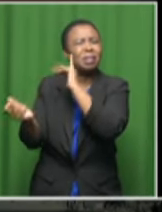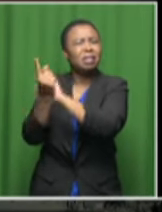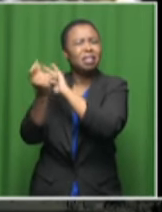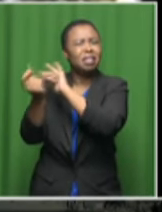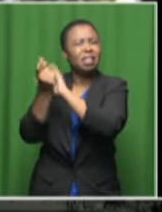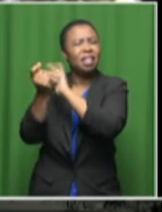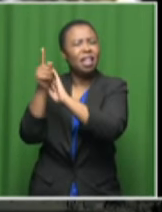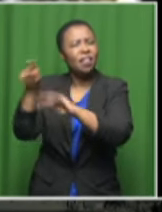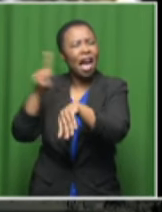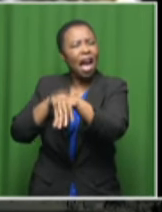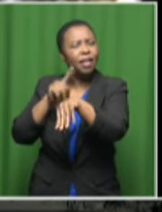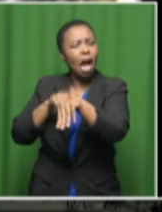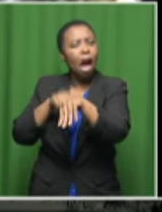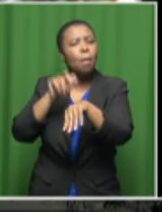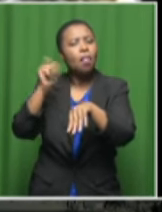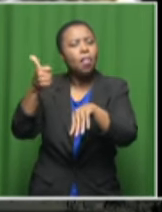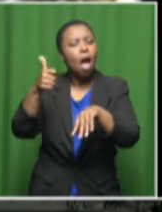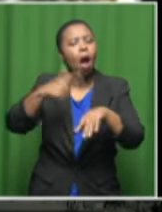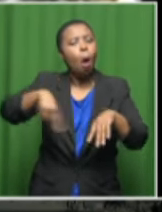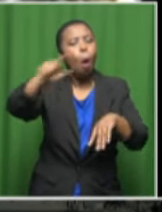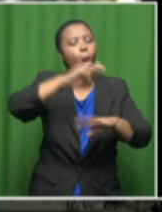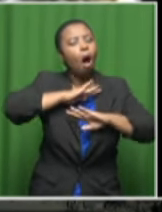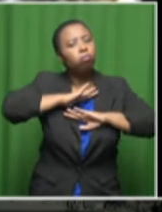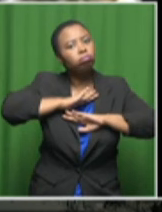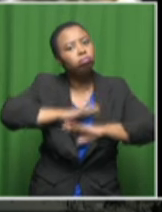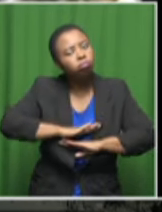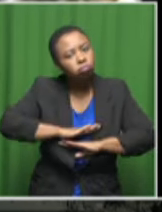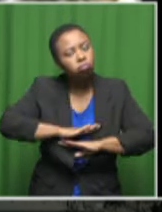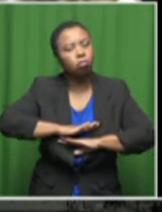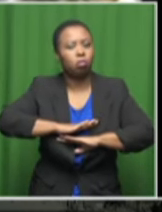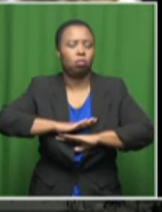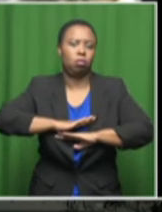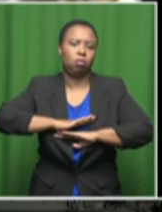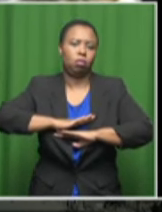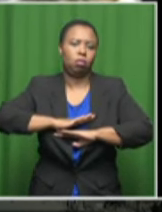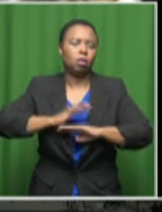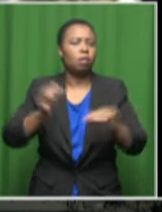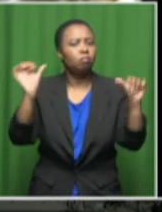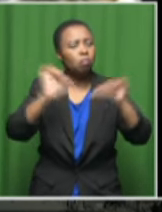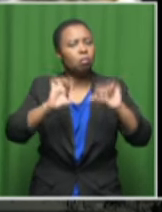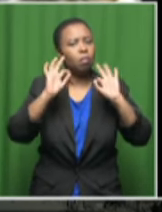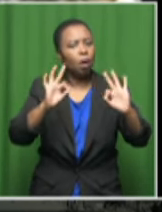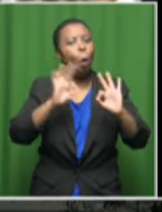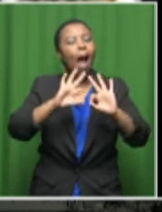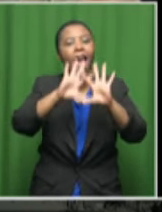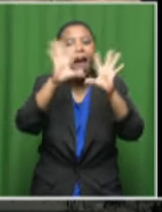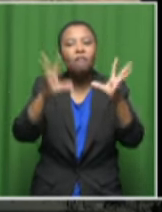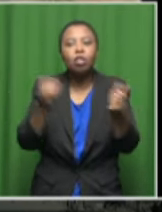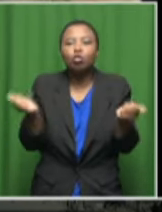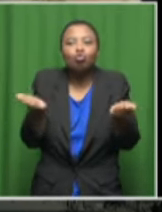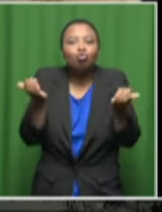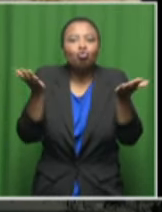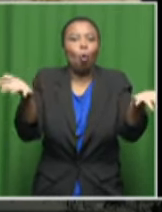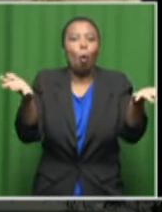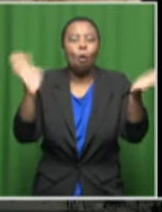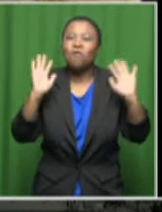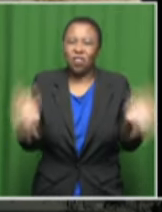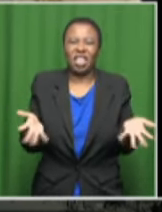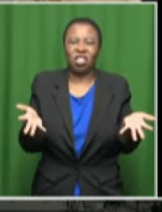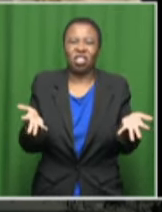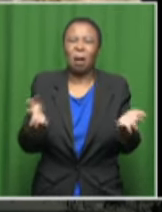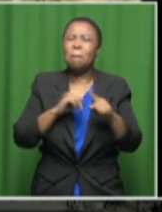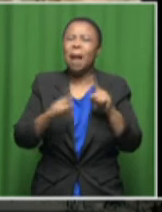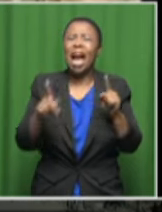then the nation would be able to reconcile because everything would have been laid bad. So for as long as there